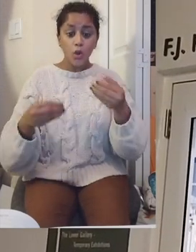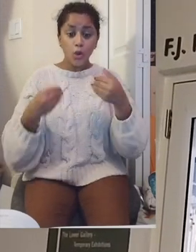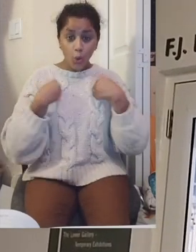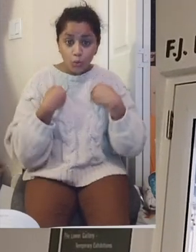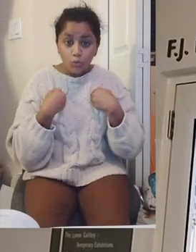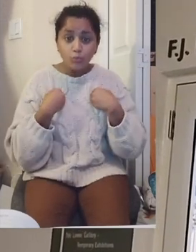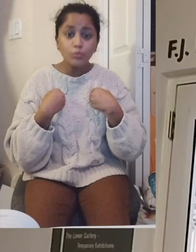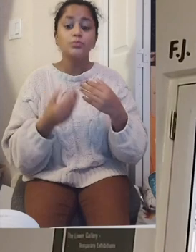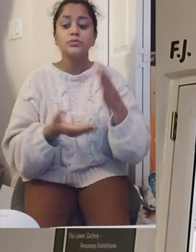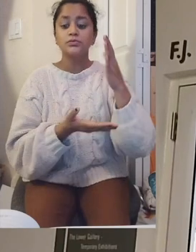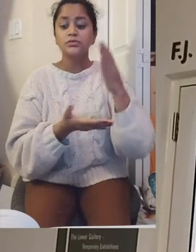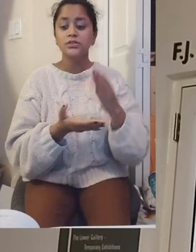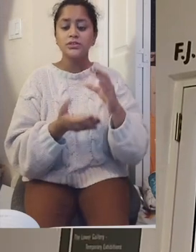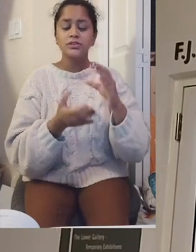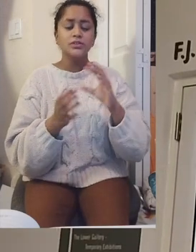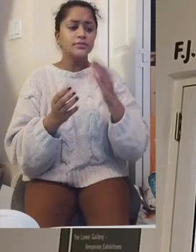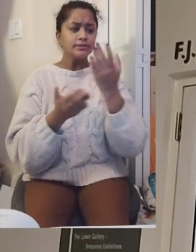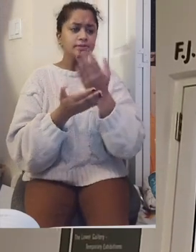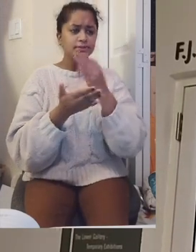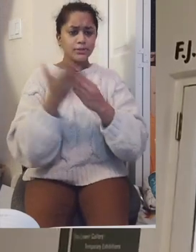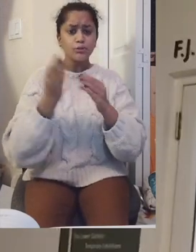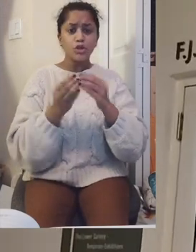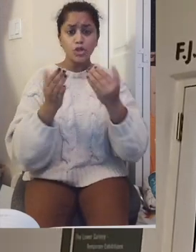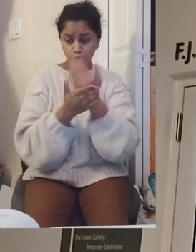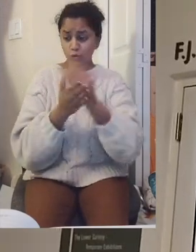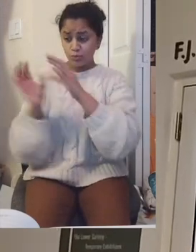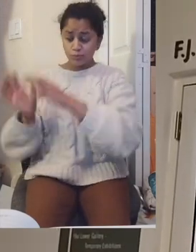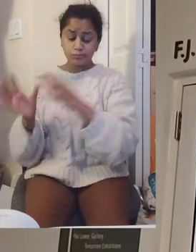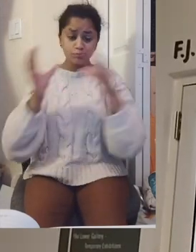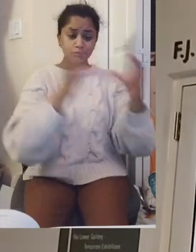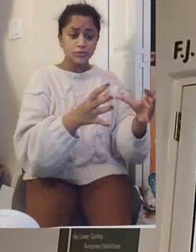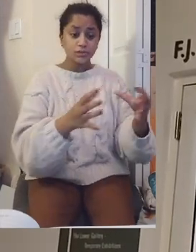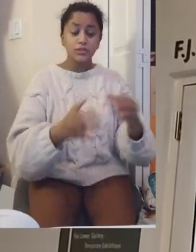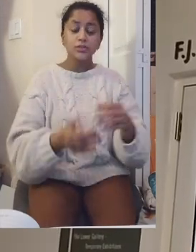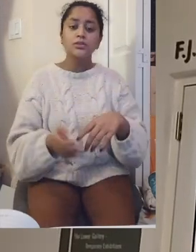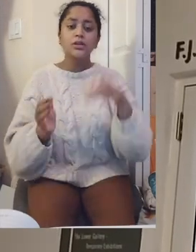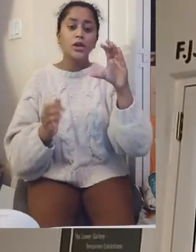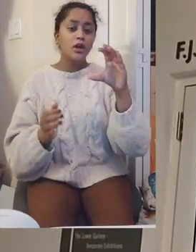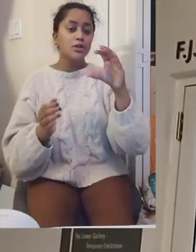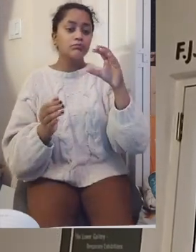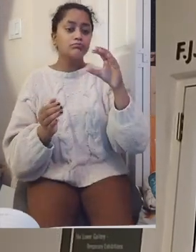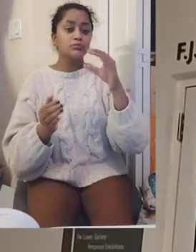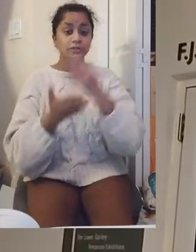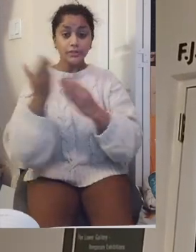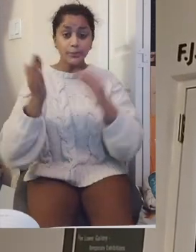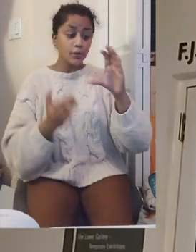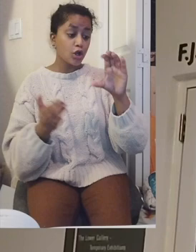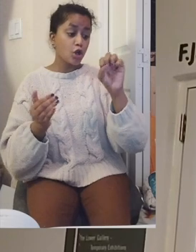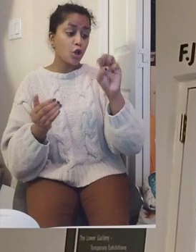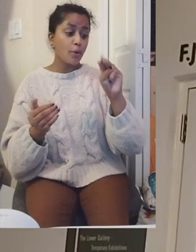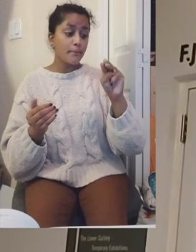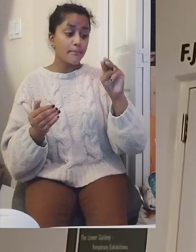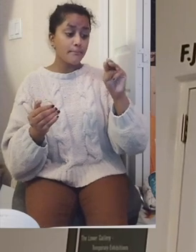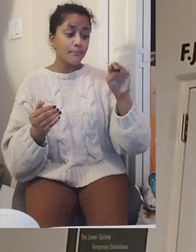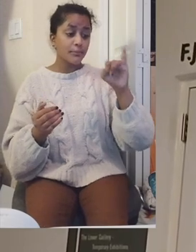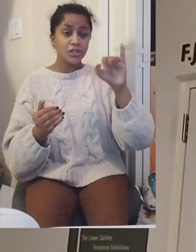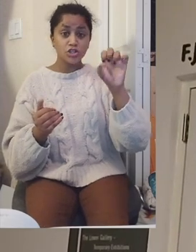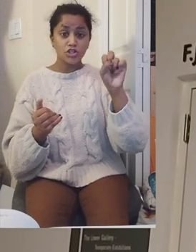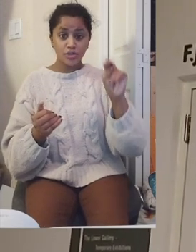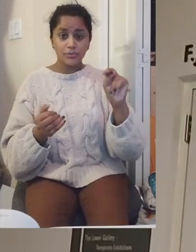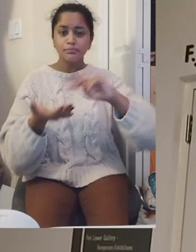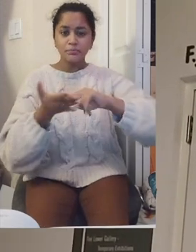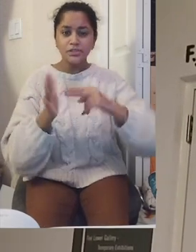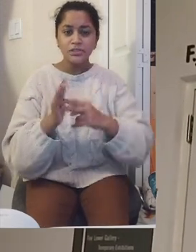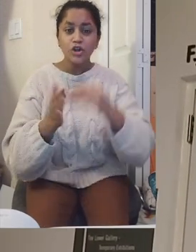and we're putting them into sort of like a conversation with new works. So some of the other works have been commissioned specially for this exhibit.